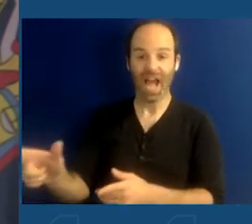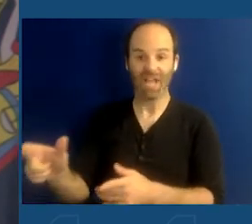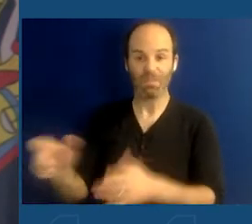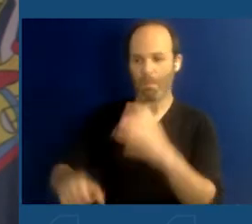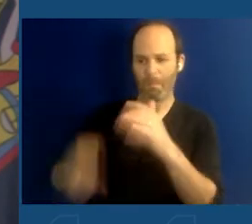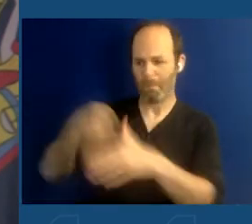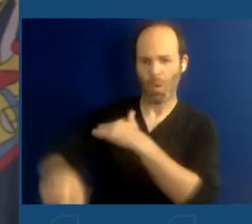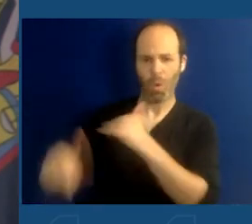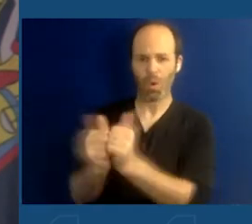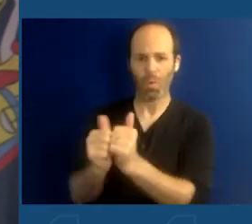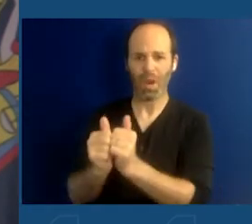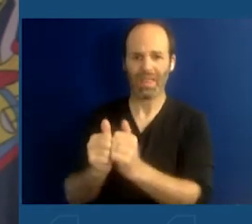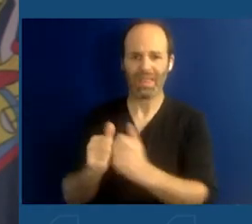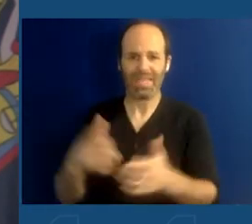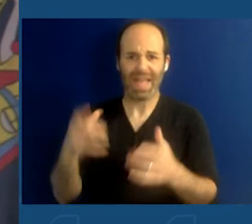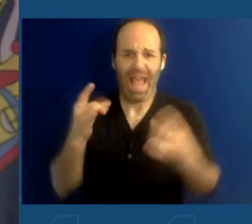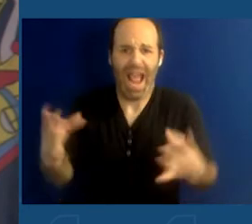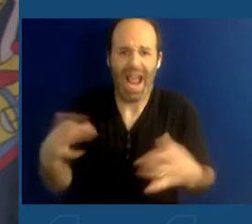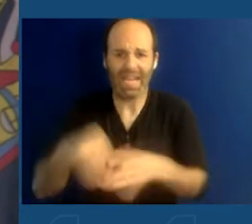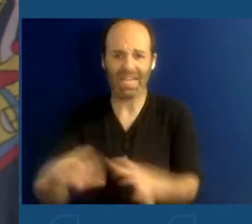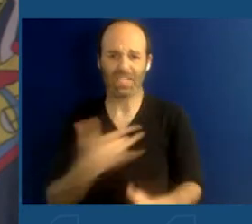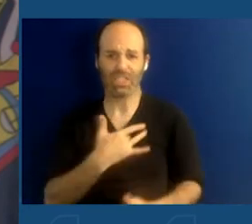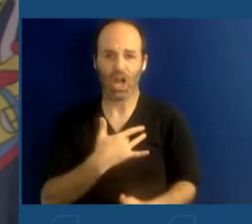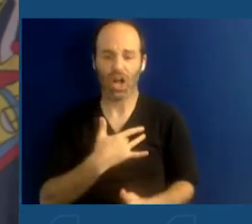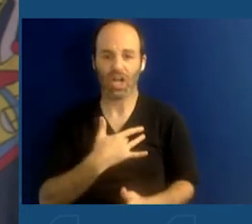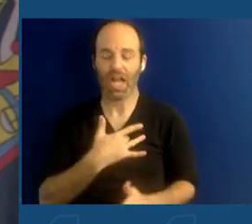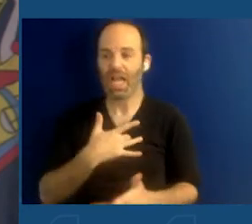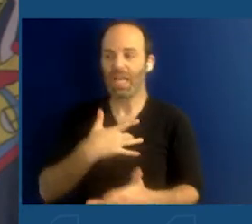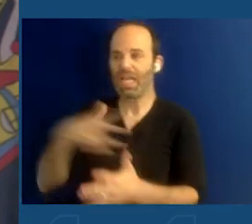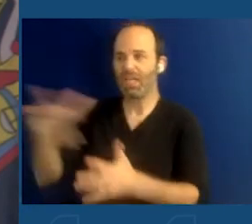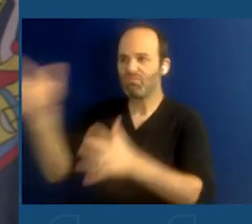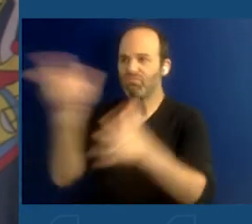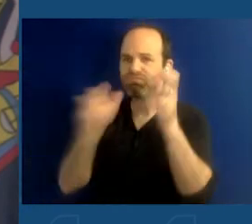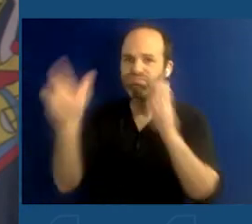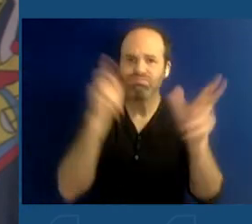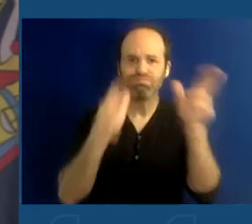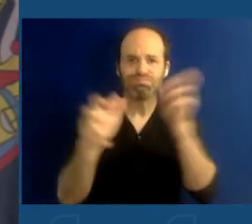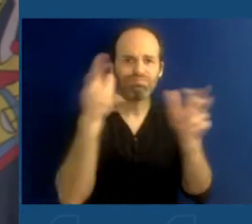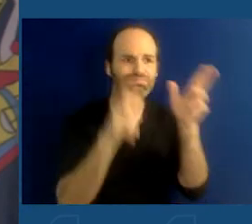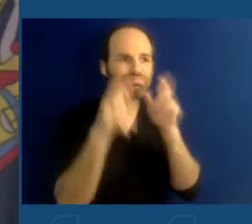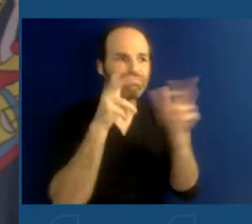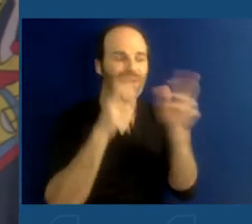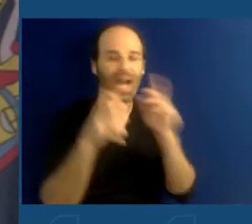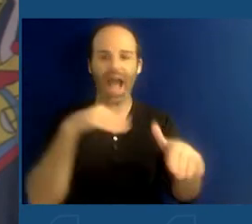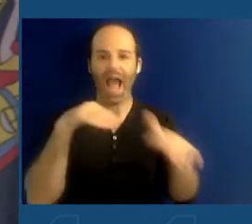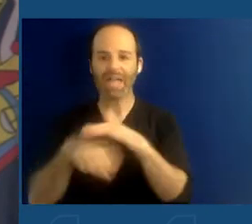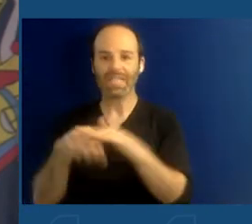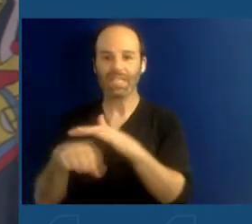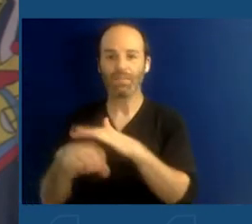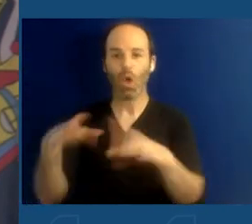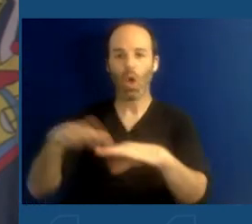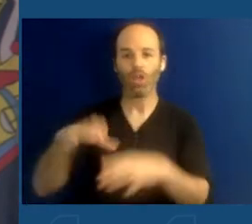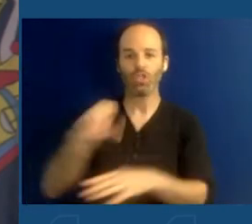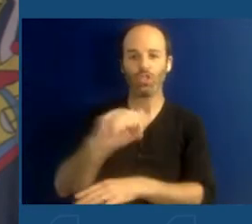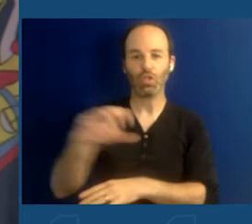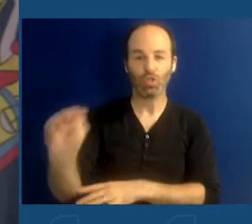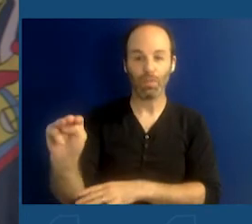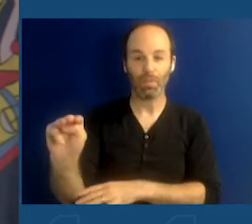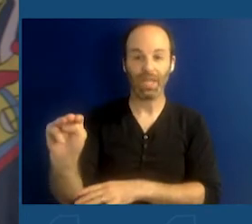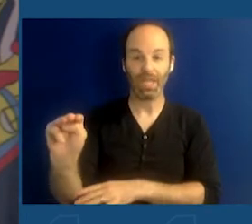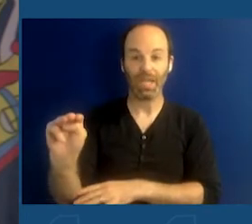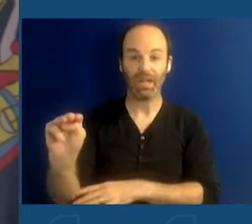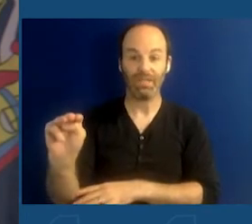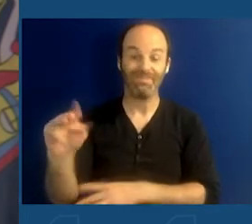ideals and racist philosophies because they're so easily accessible on social media platforms and, in some cases,